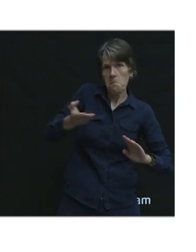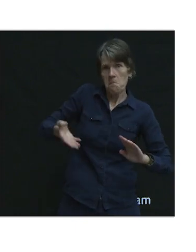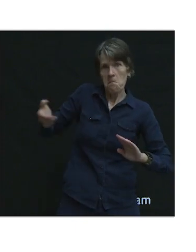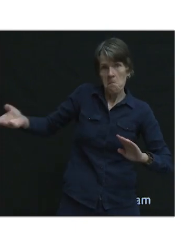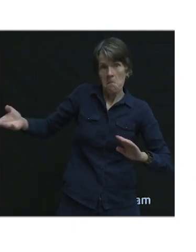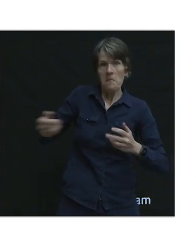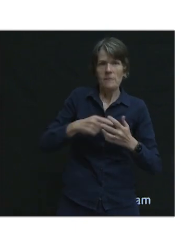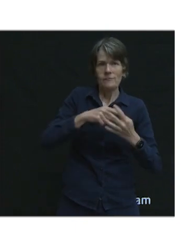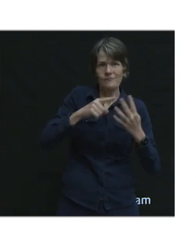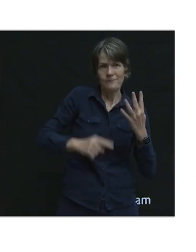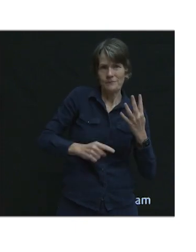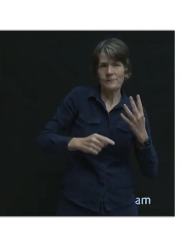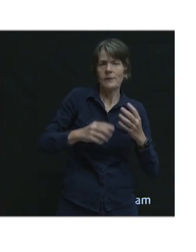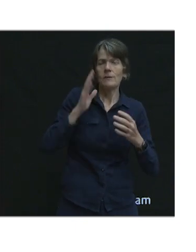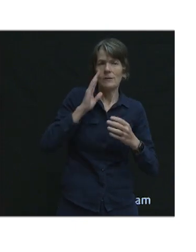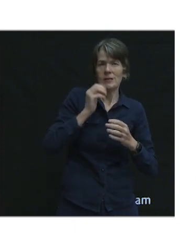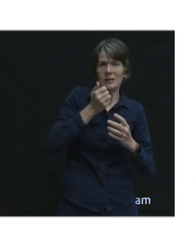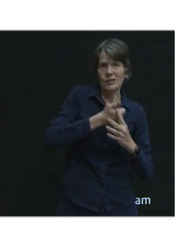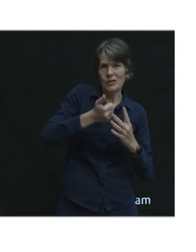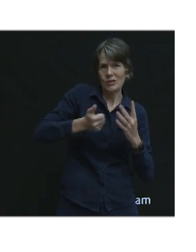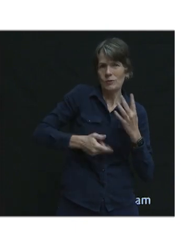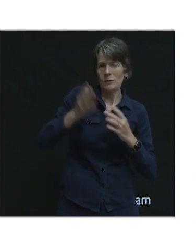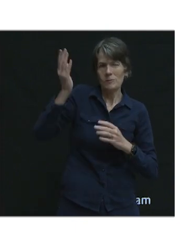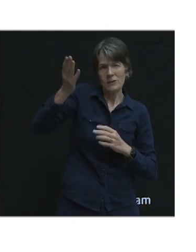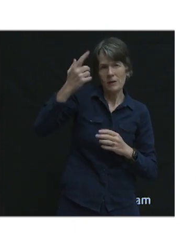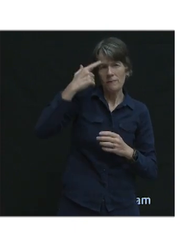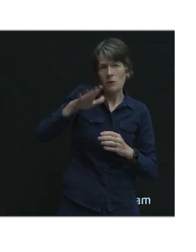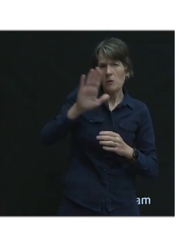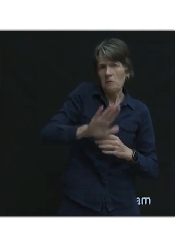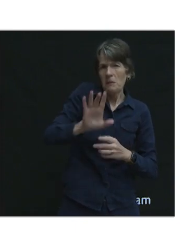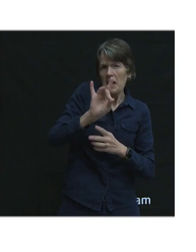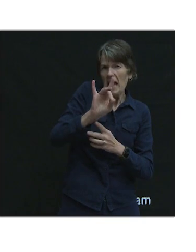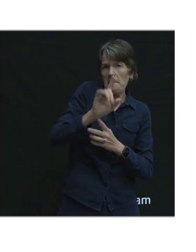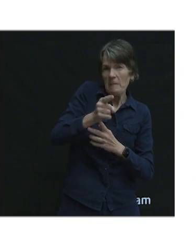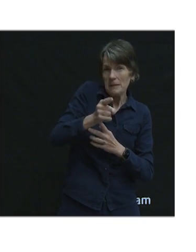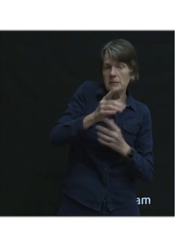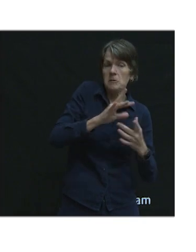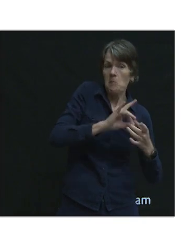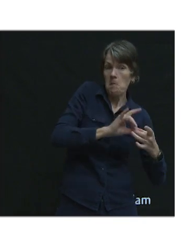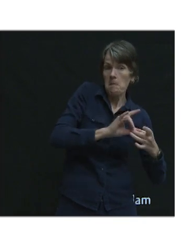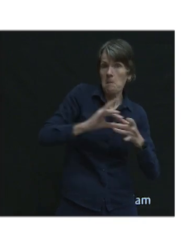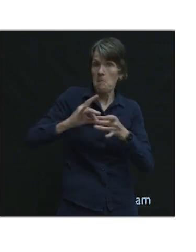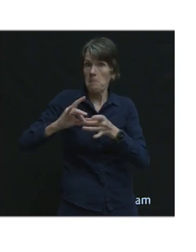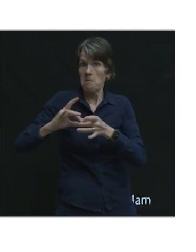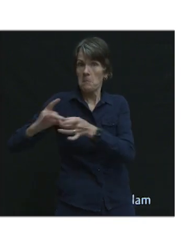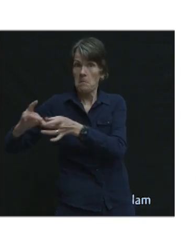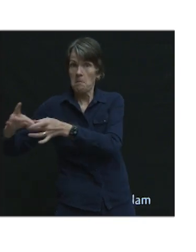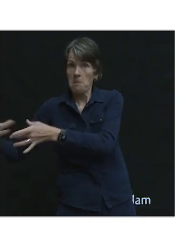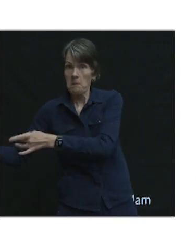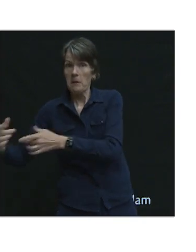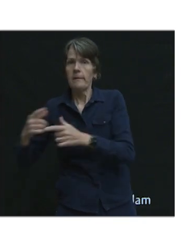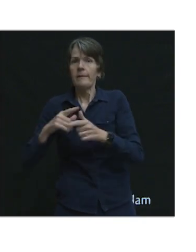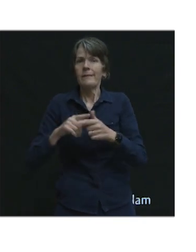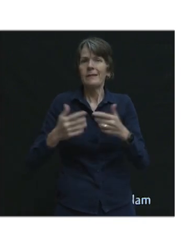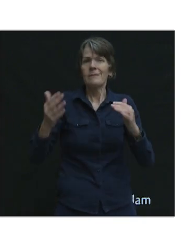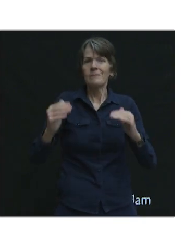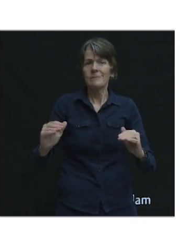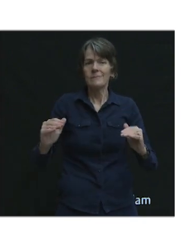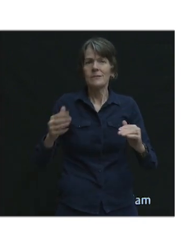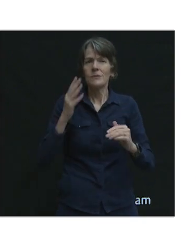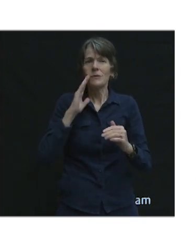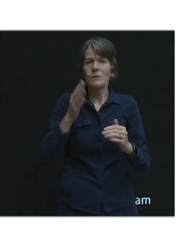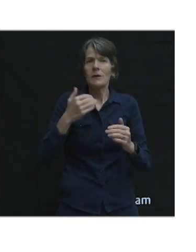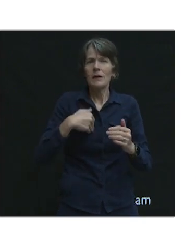Tyler and Sandra. And each of them will be presenting for just about eight minutes. And then we'll keep transitioning. And then we're going to go to this